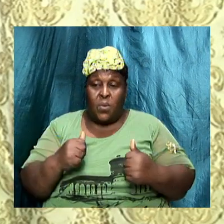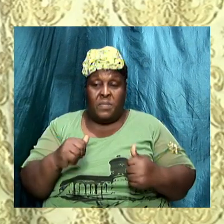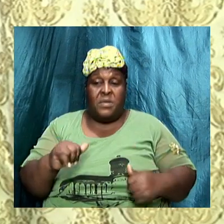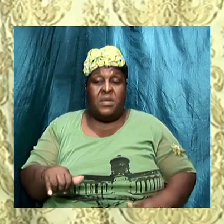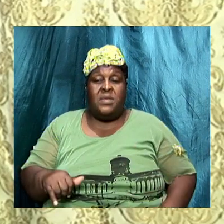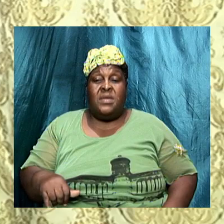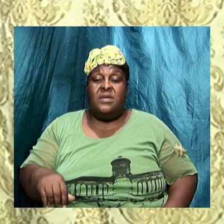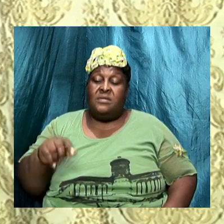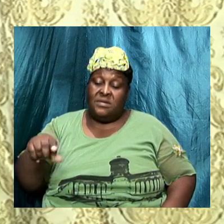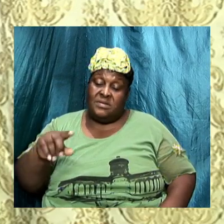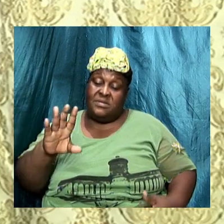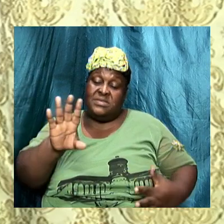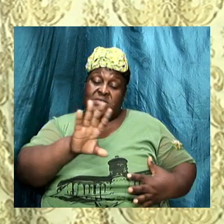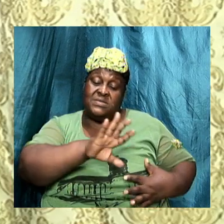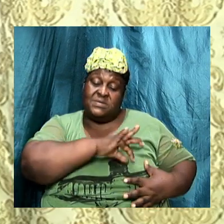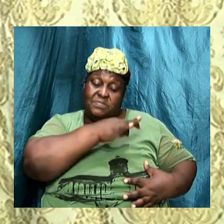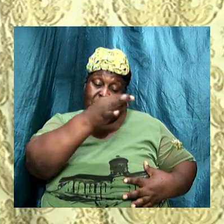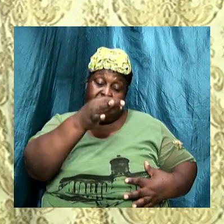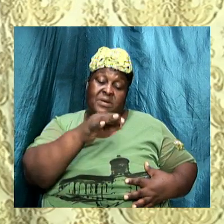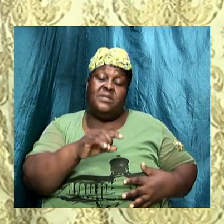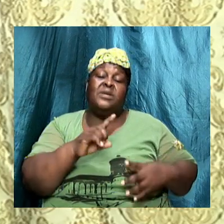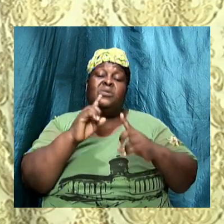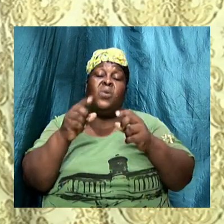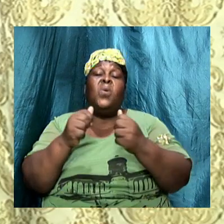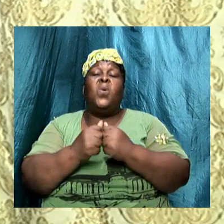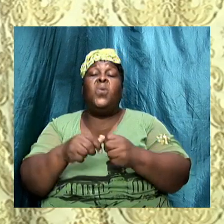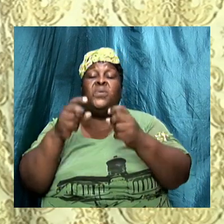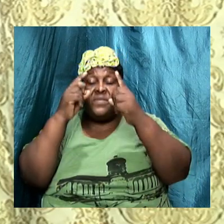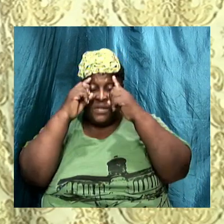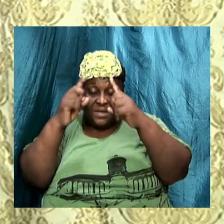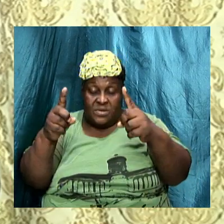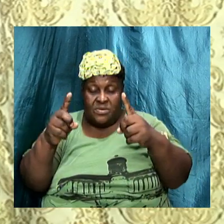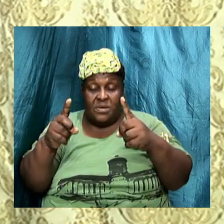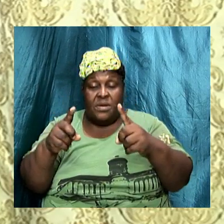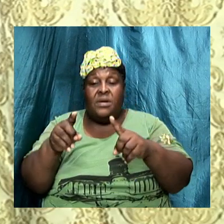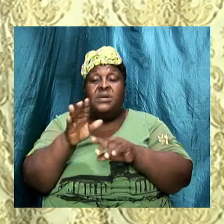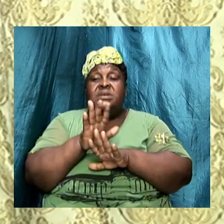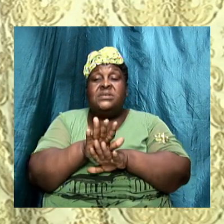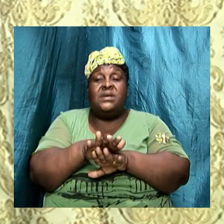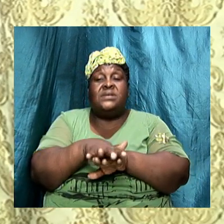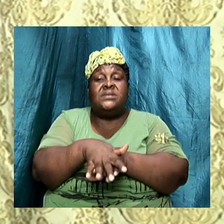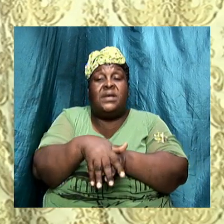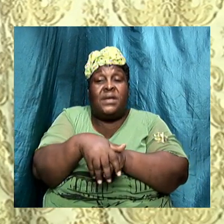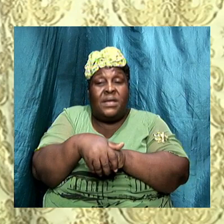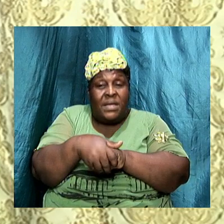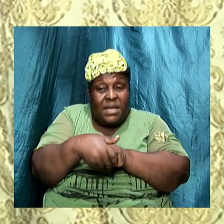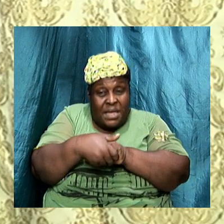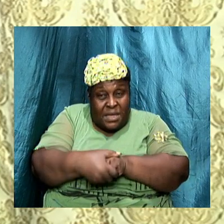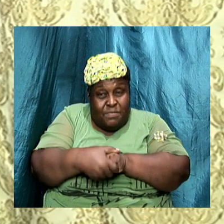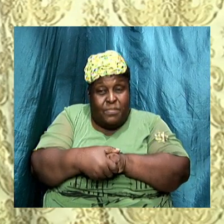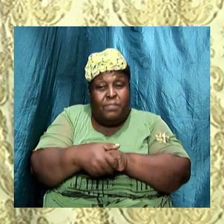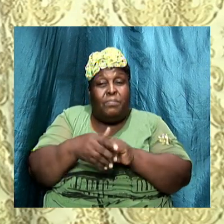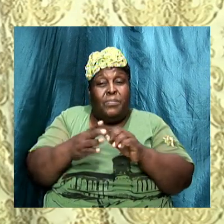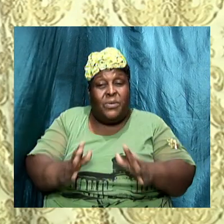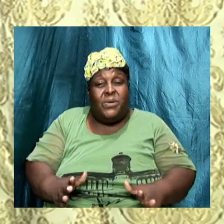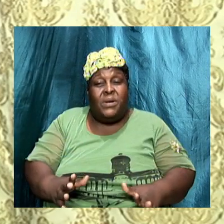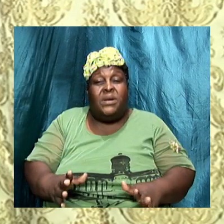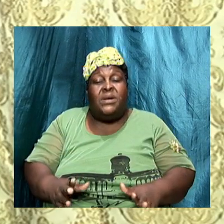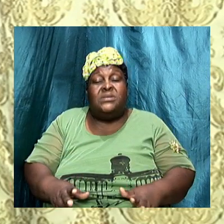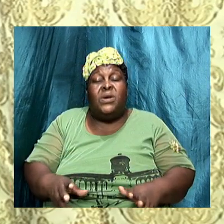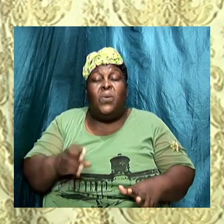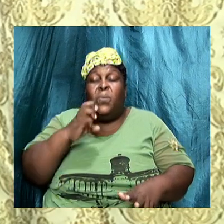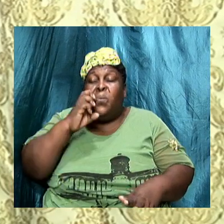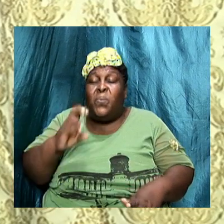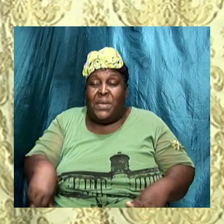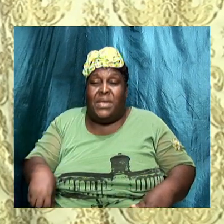that the spirit that goes with the doctrine of the Sadducees is a wicked and dreadful spirit I want you